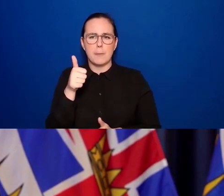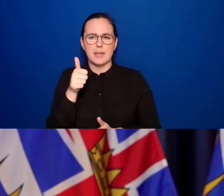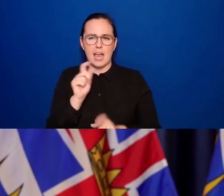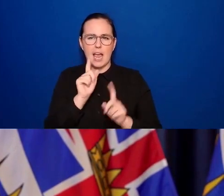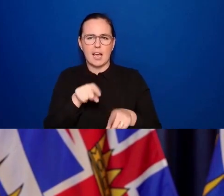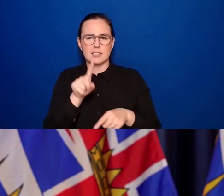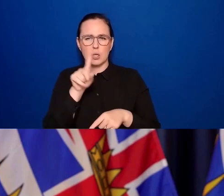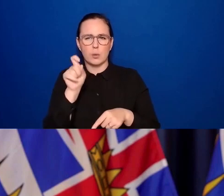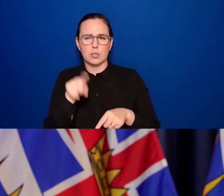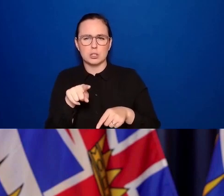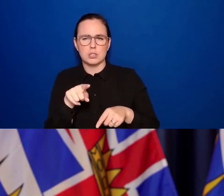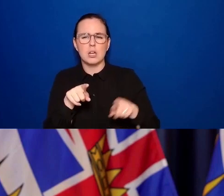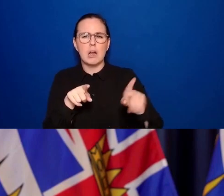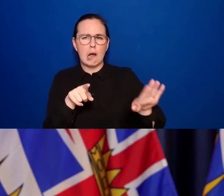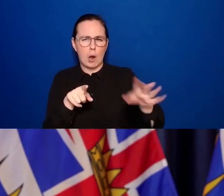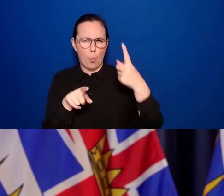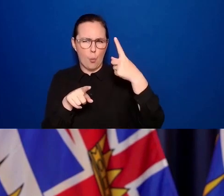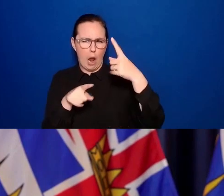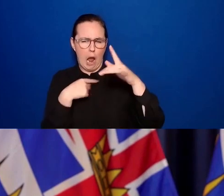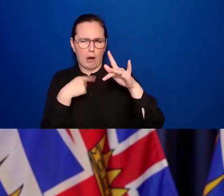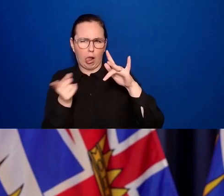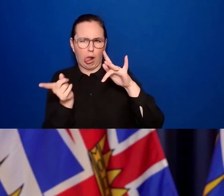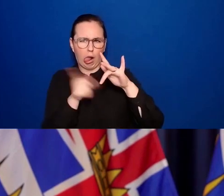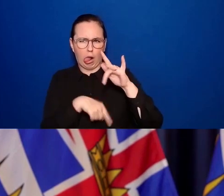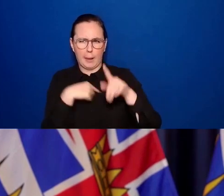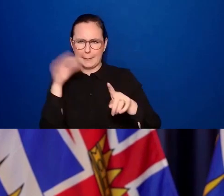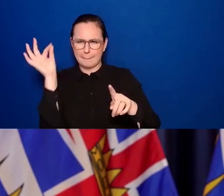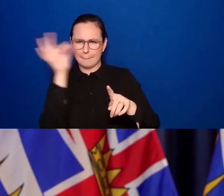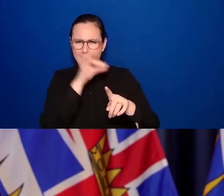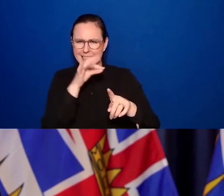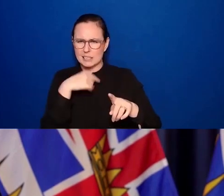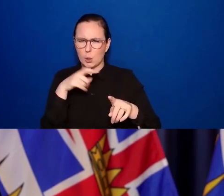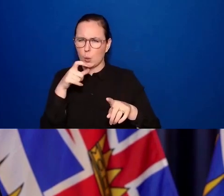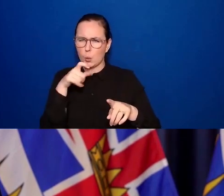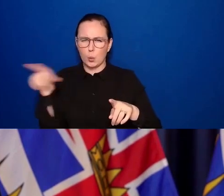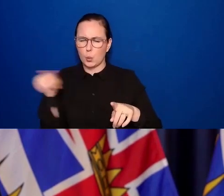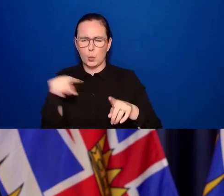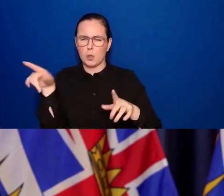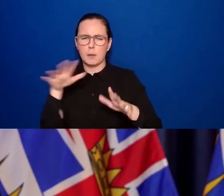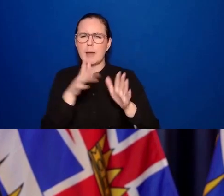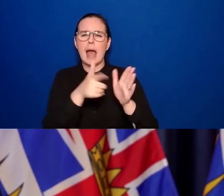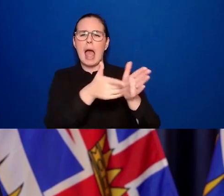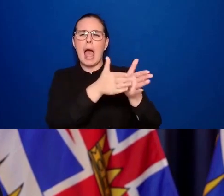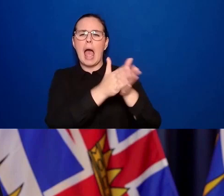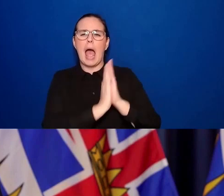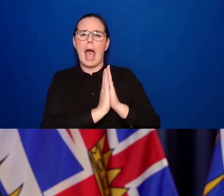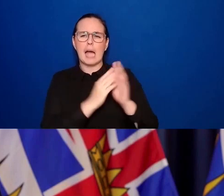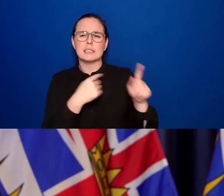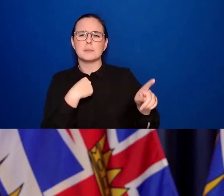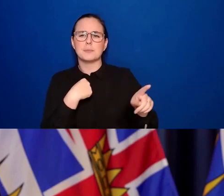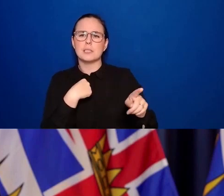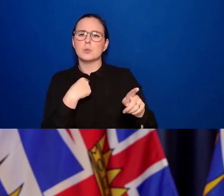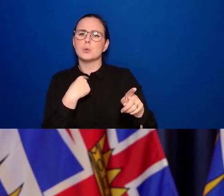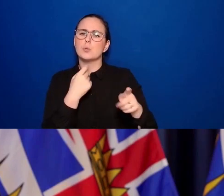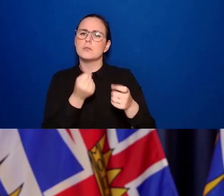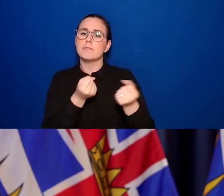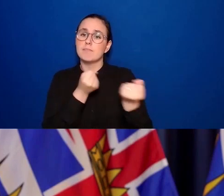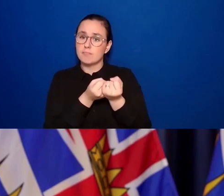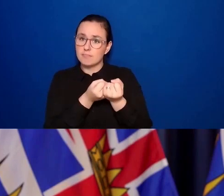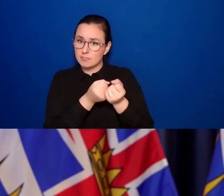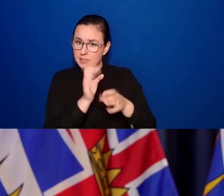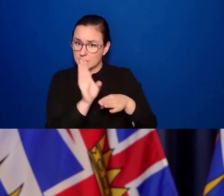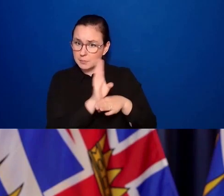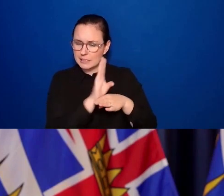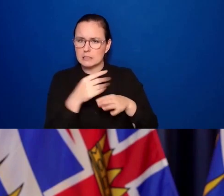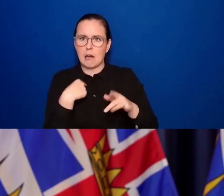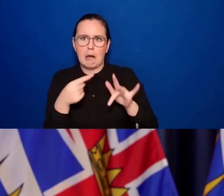know if it was from Richard Zussman or Rob Shaw, but they asked about supports for business. And I skirted past that. I want to